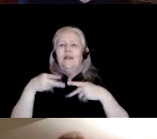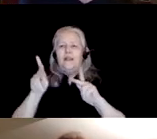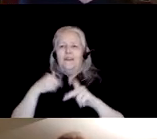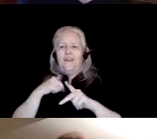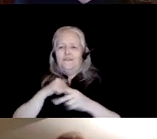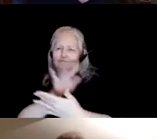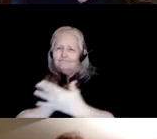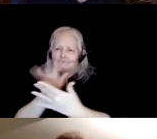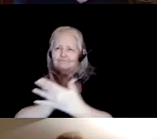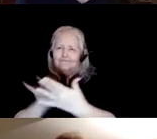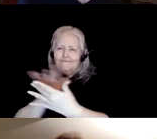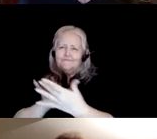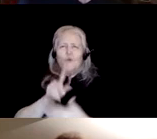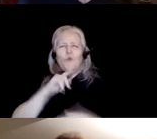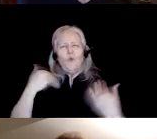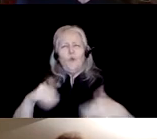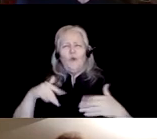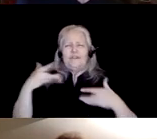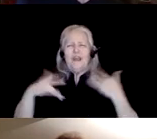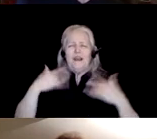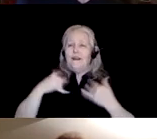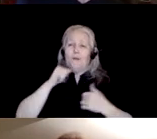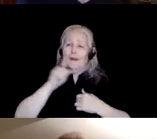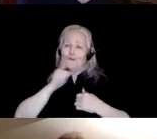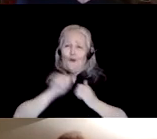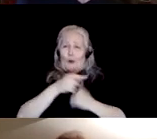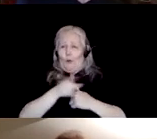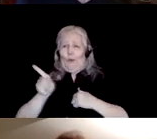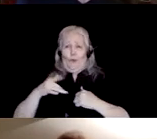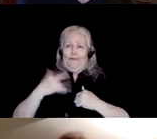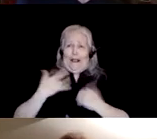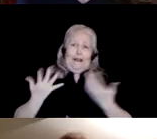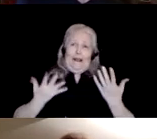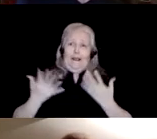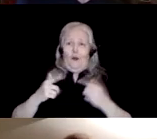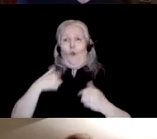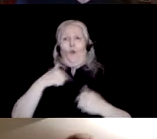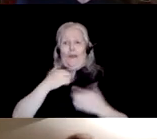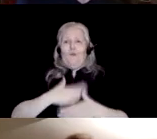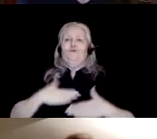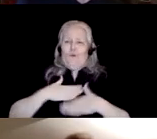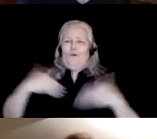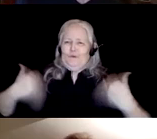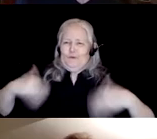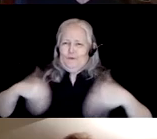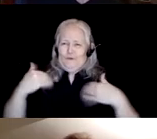It was quite exciting for us. I'm not sure how they felt about it, but we enjoyed it extremely